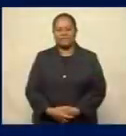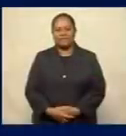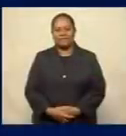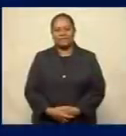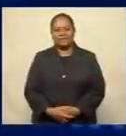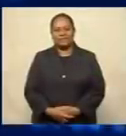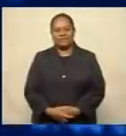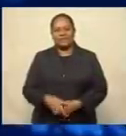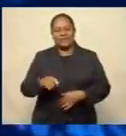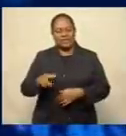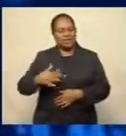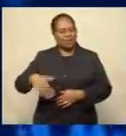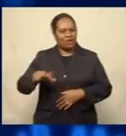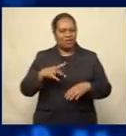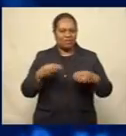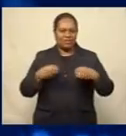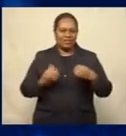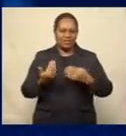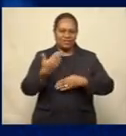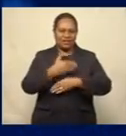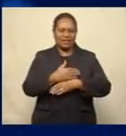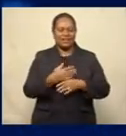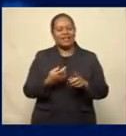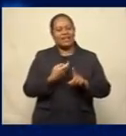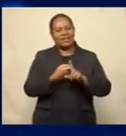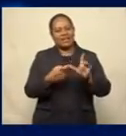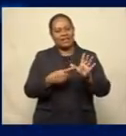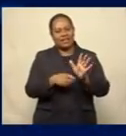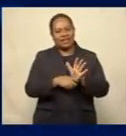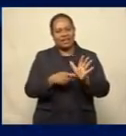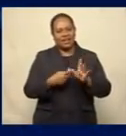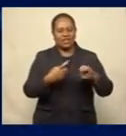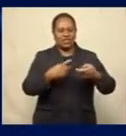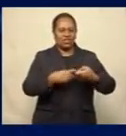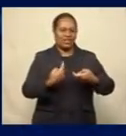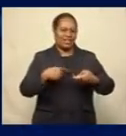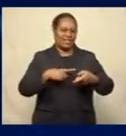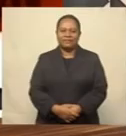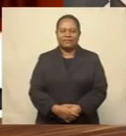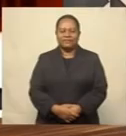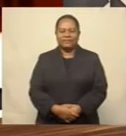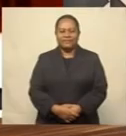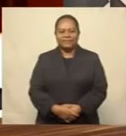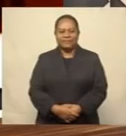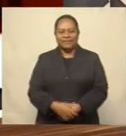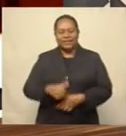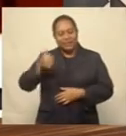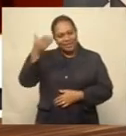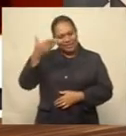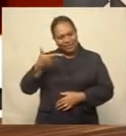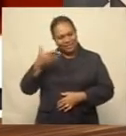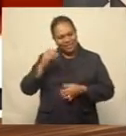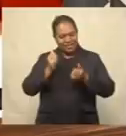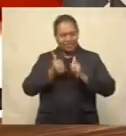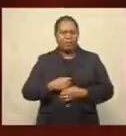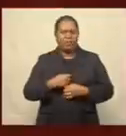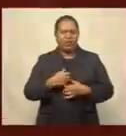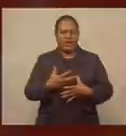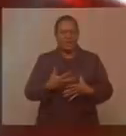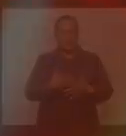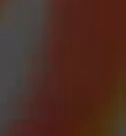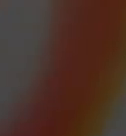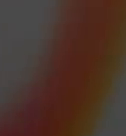And that's it from Business Tonight. Caroline Itavi joins you next with the latest in sports. Good evening and in sports tonight.